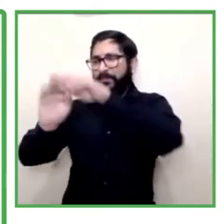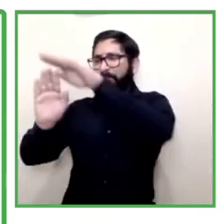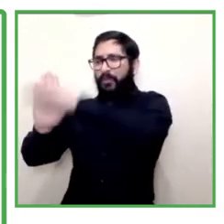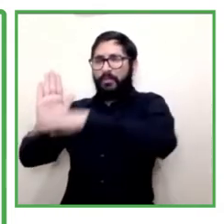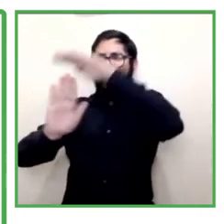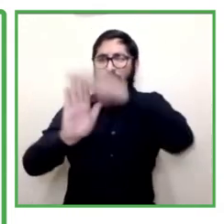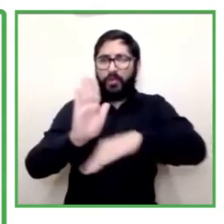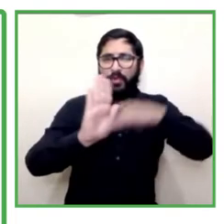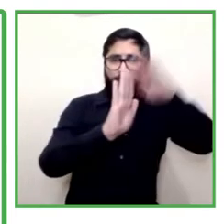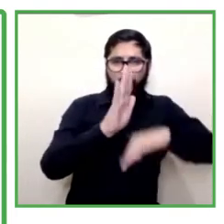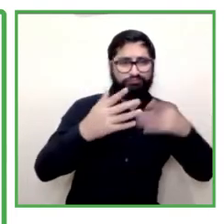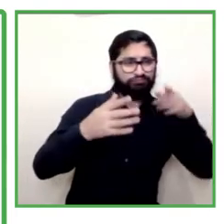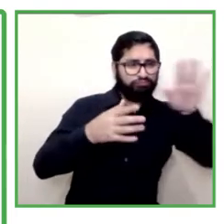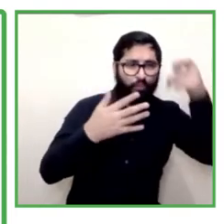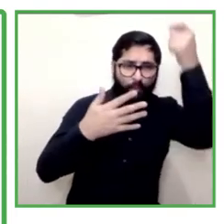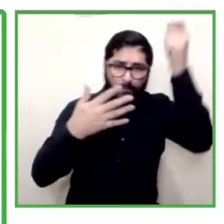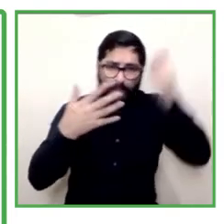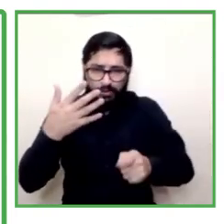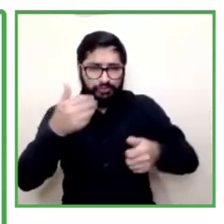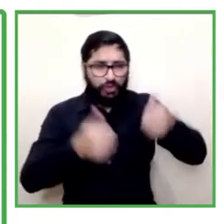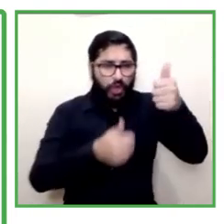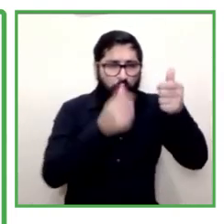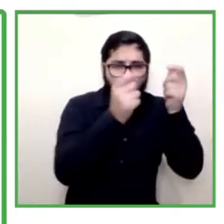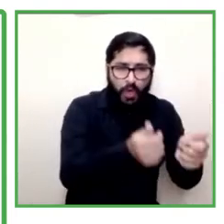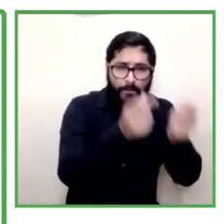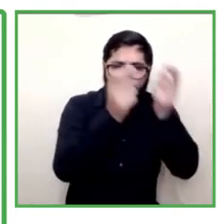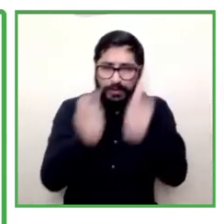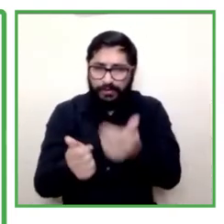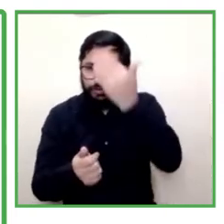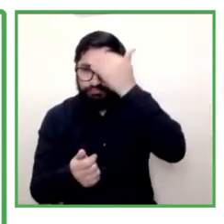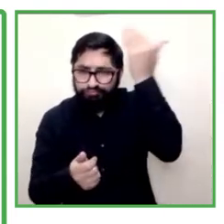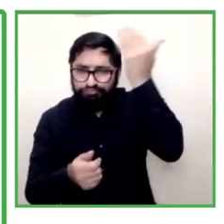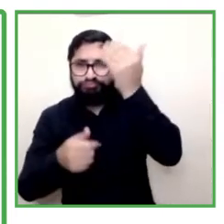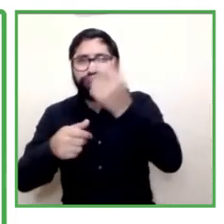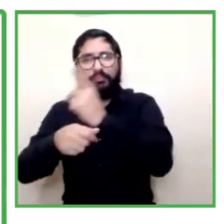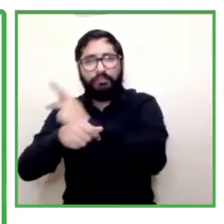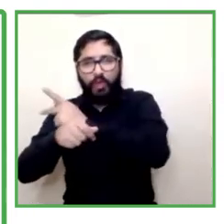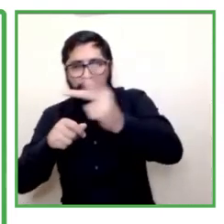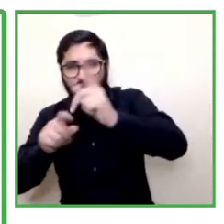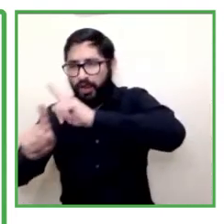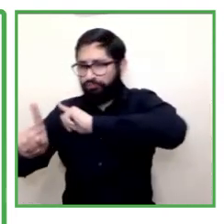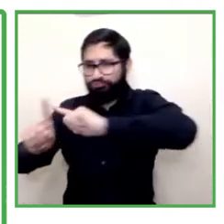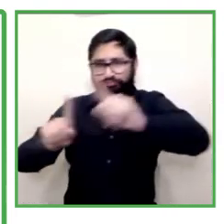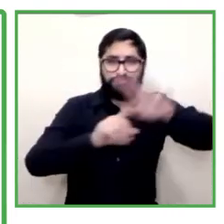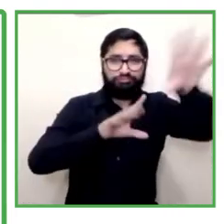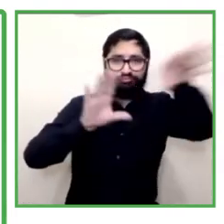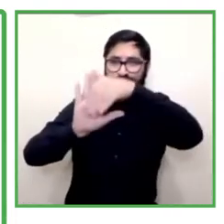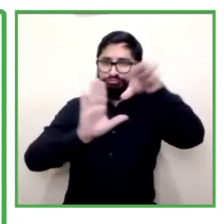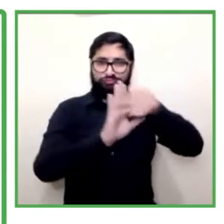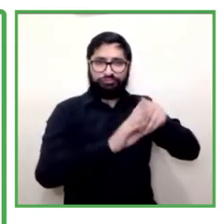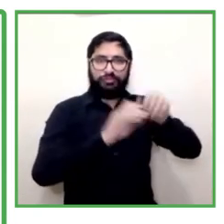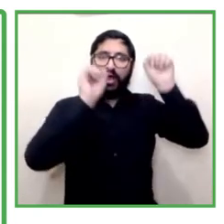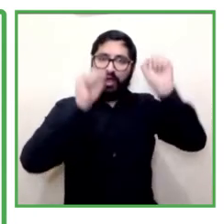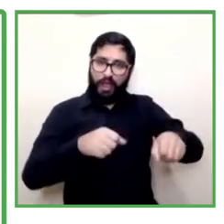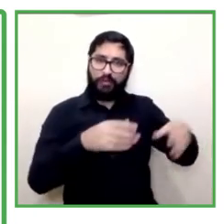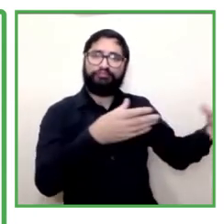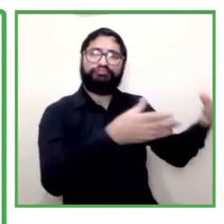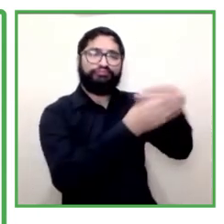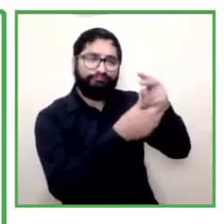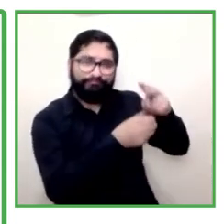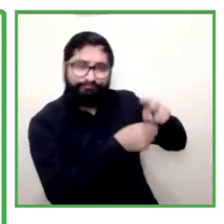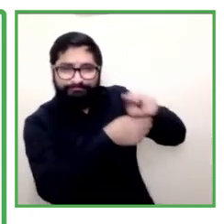we qualified the competencies for the different administrative staff